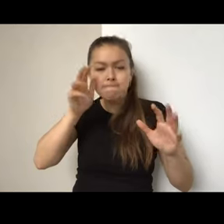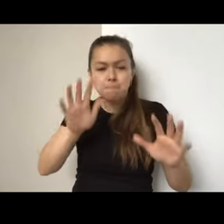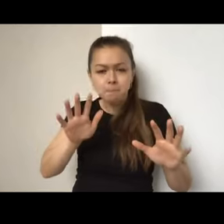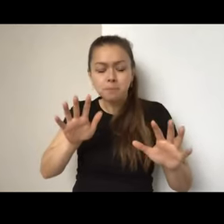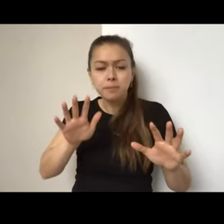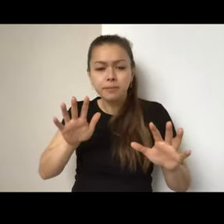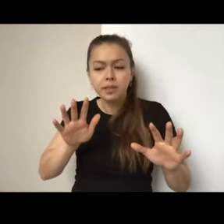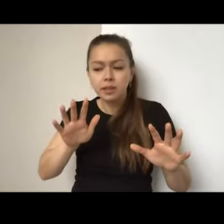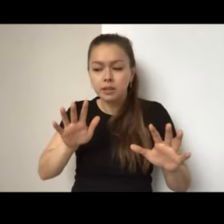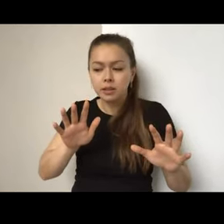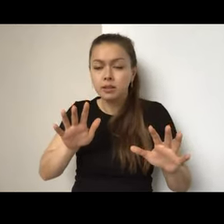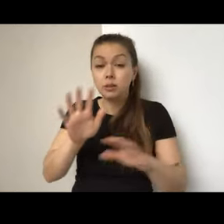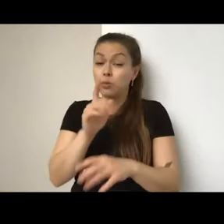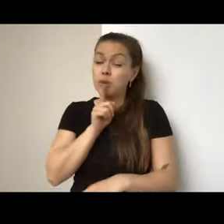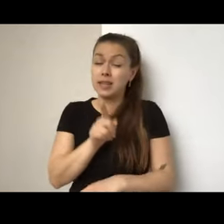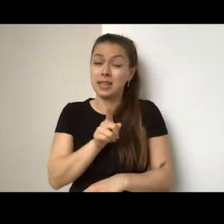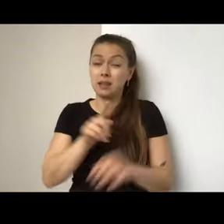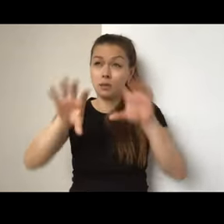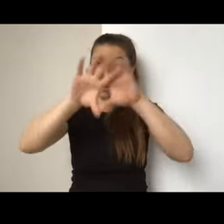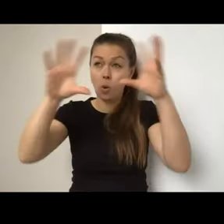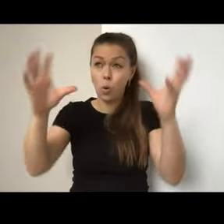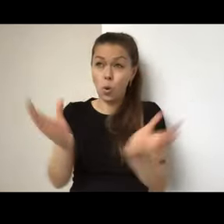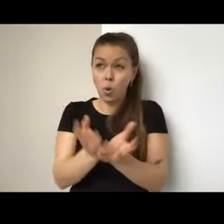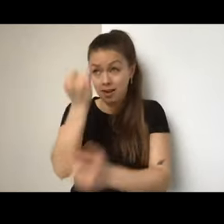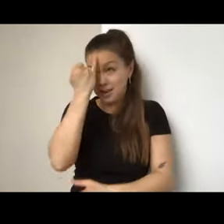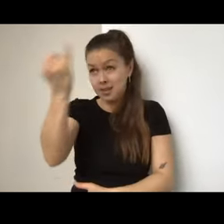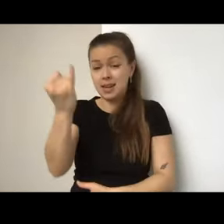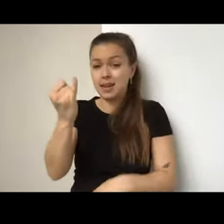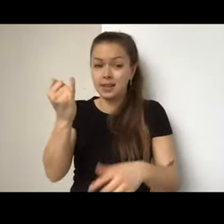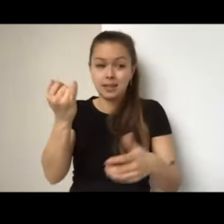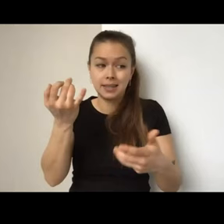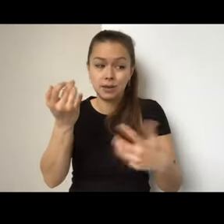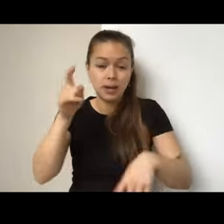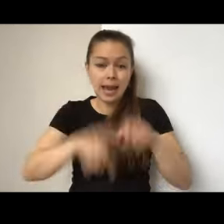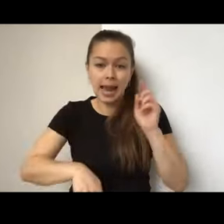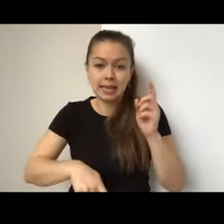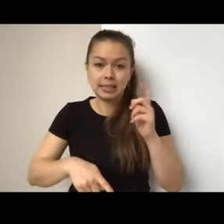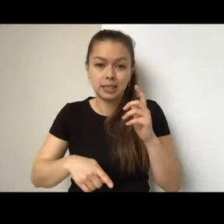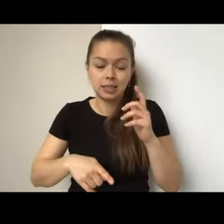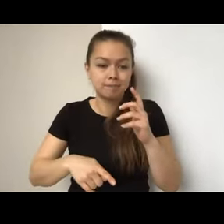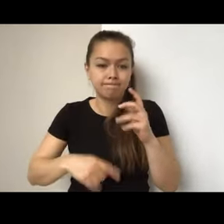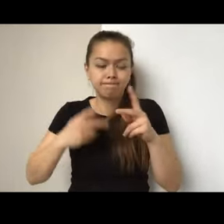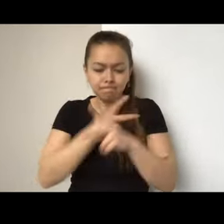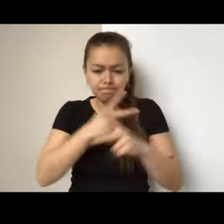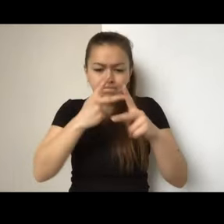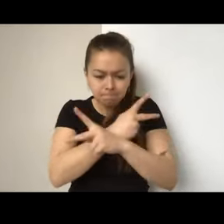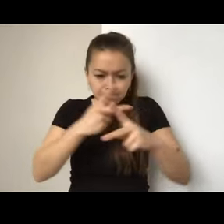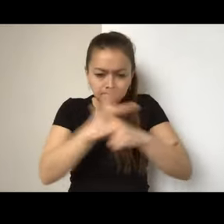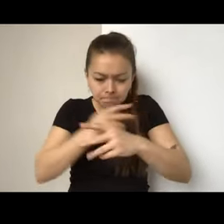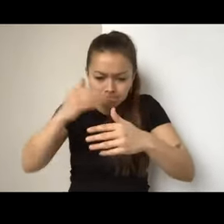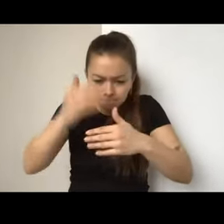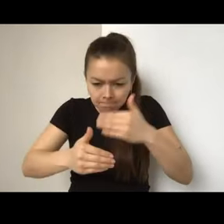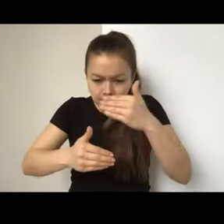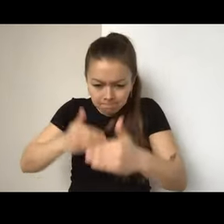this as an idea, uh, without the funding from Toronto Arts Council, uh, to be honest, because with the number of projects we typically take on as